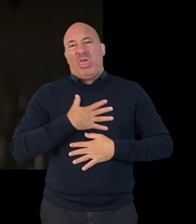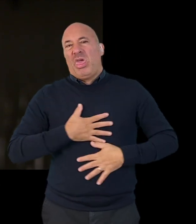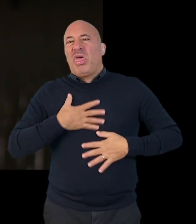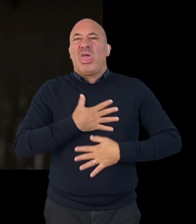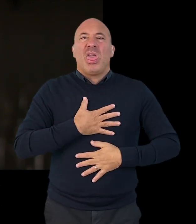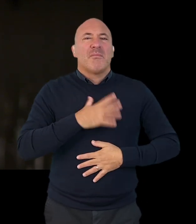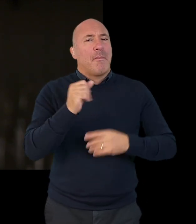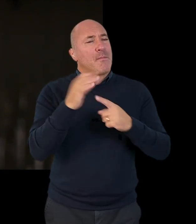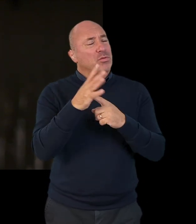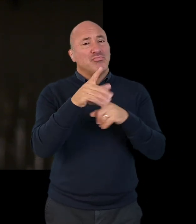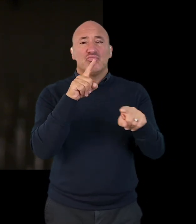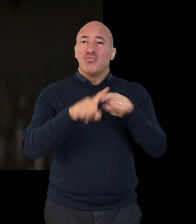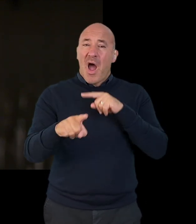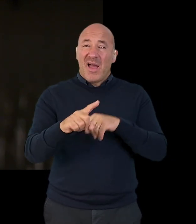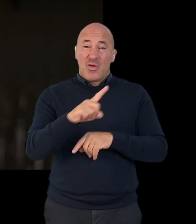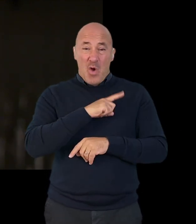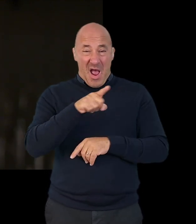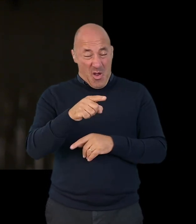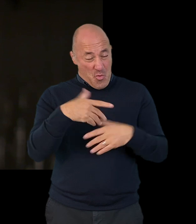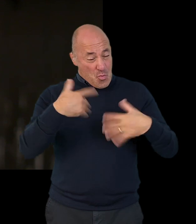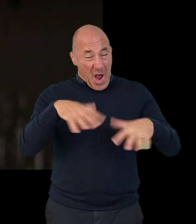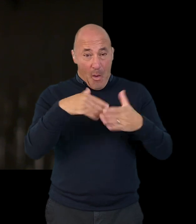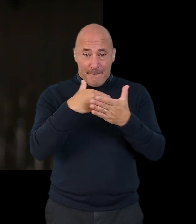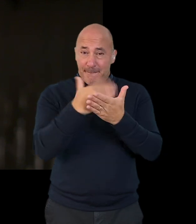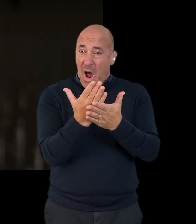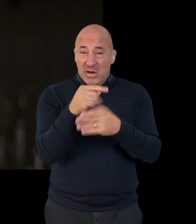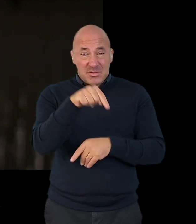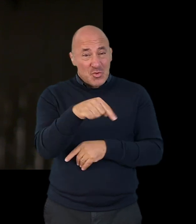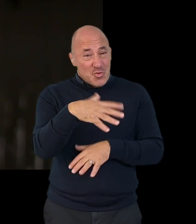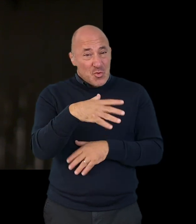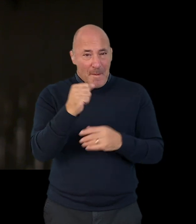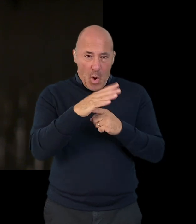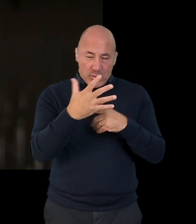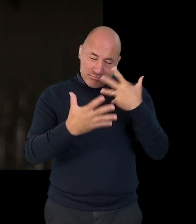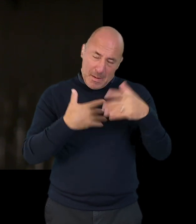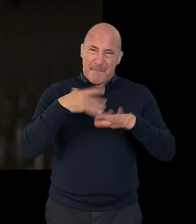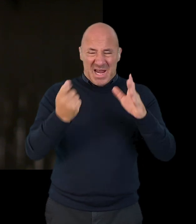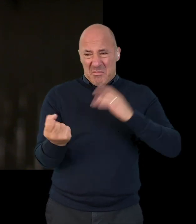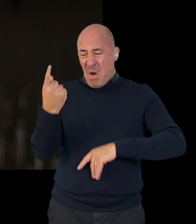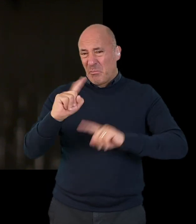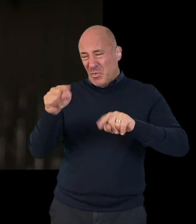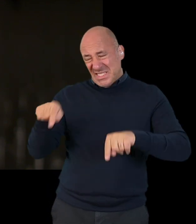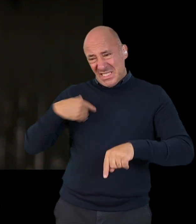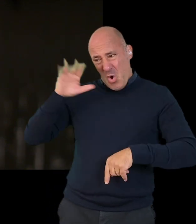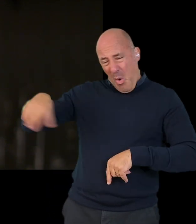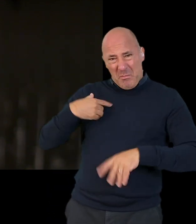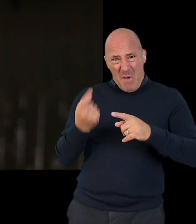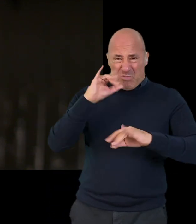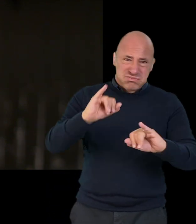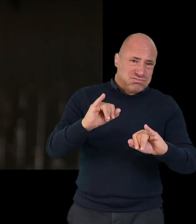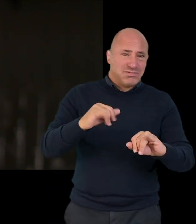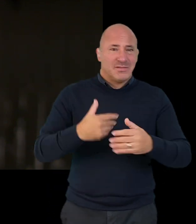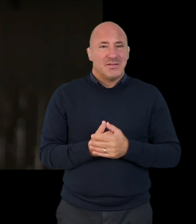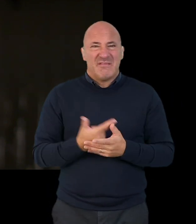be very difficult to do that but it is important that you try because this is a very crucial part of your case and it is important to describe any